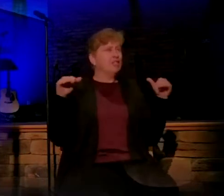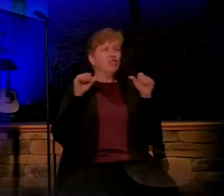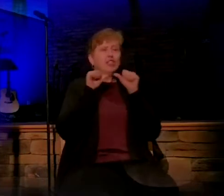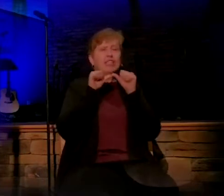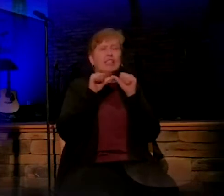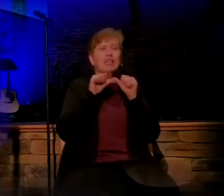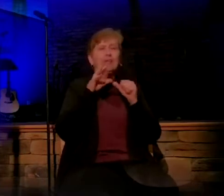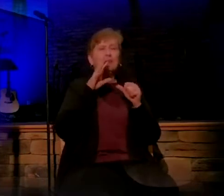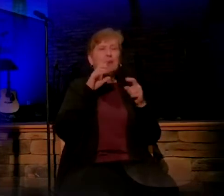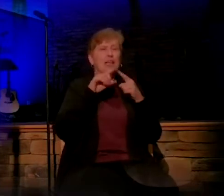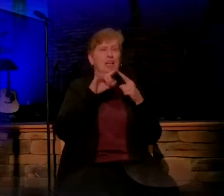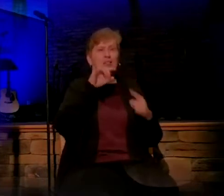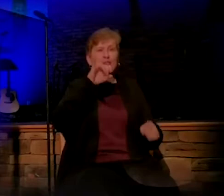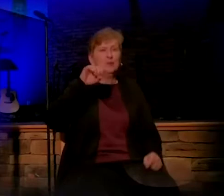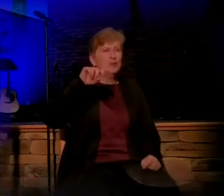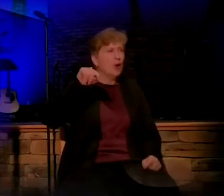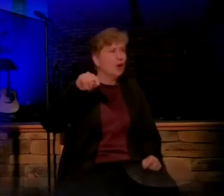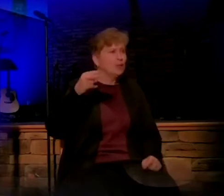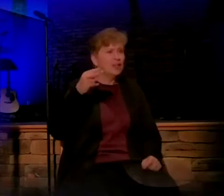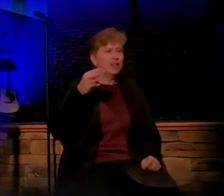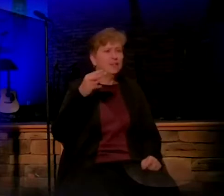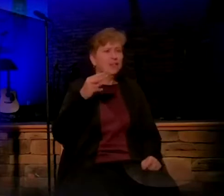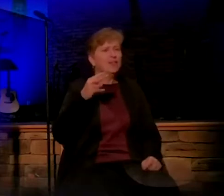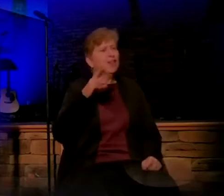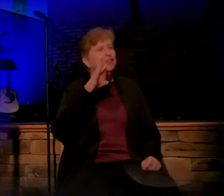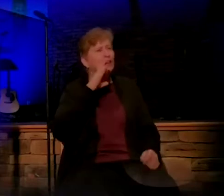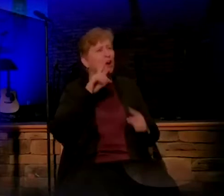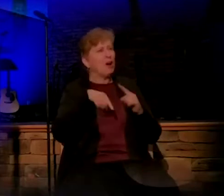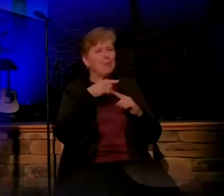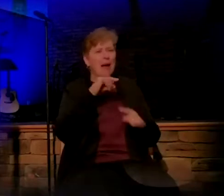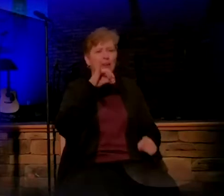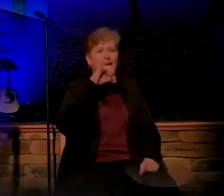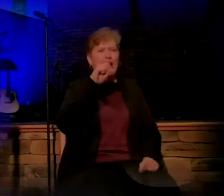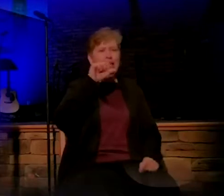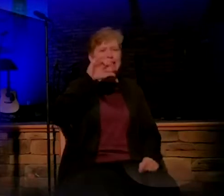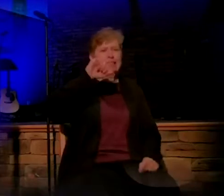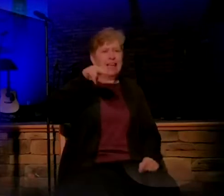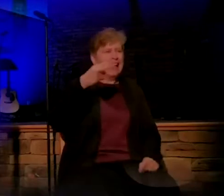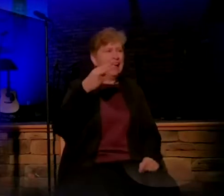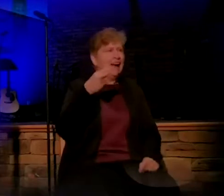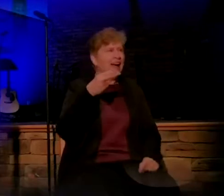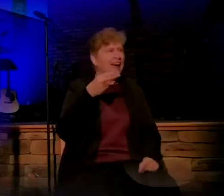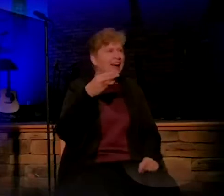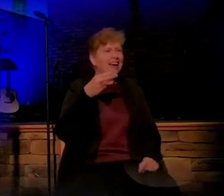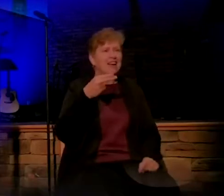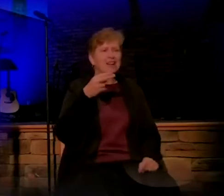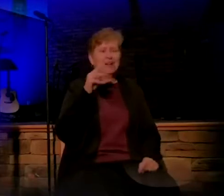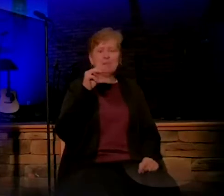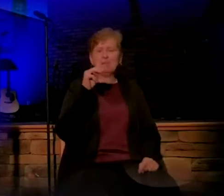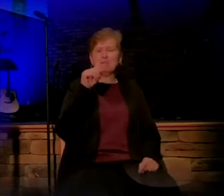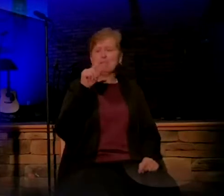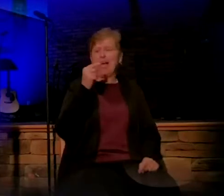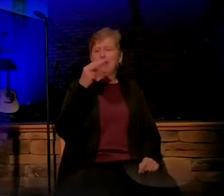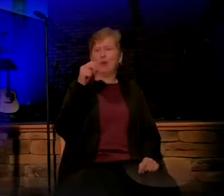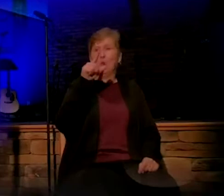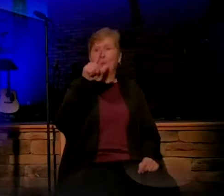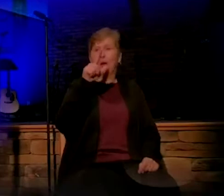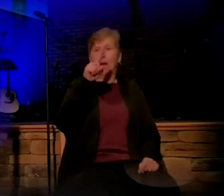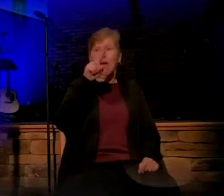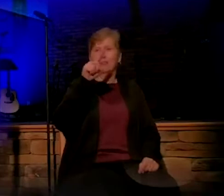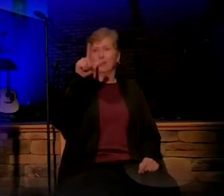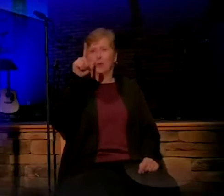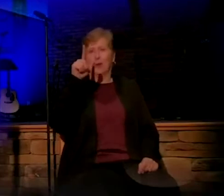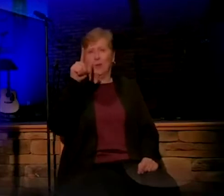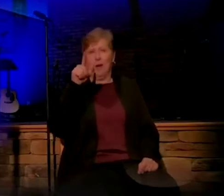reference is made to this passage in Isaiah. Matthew 1 21, it says, she will give